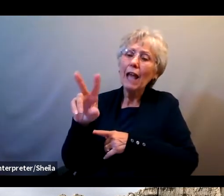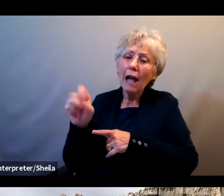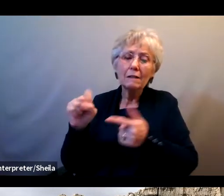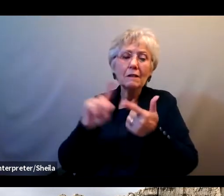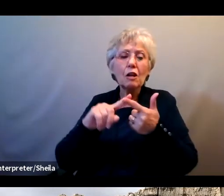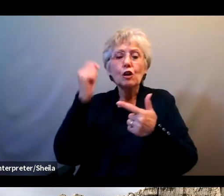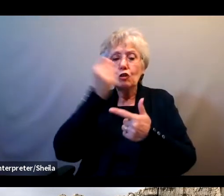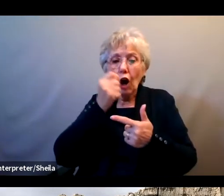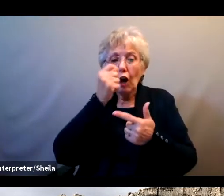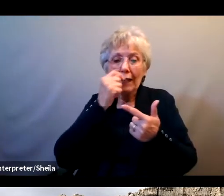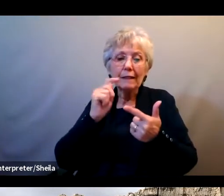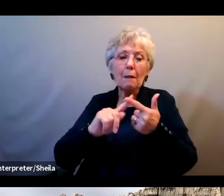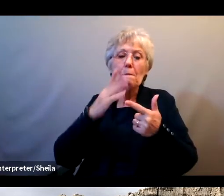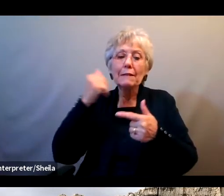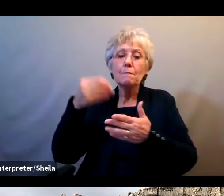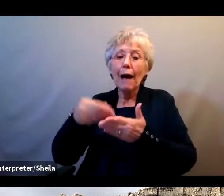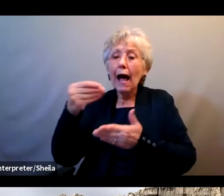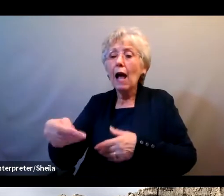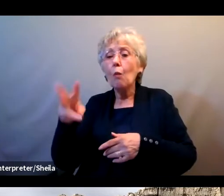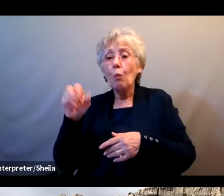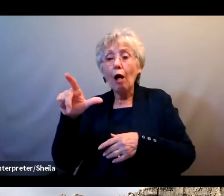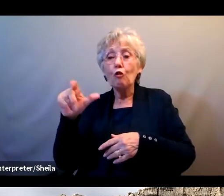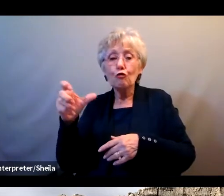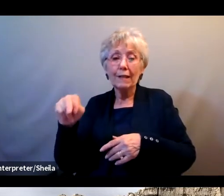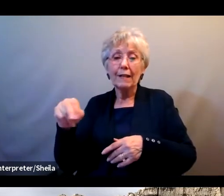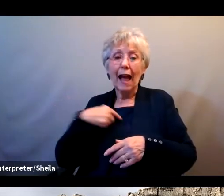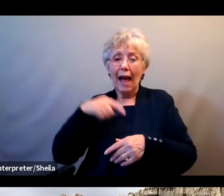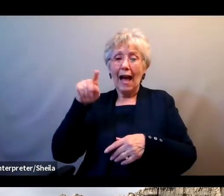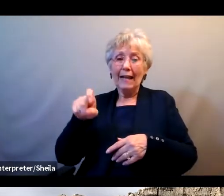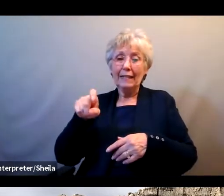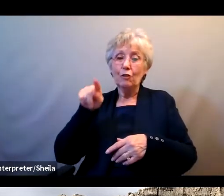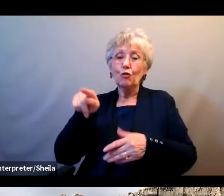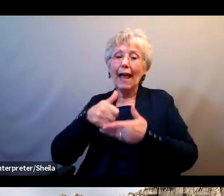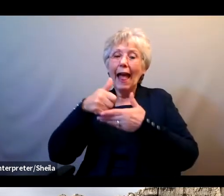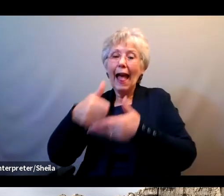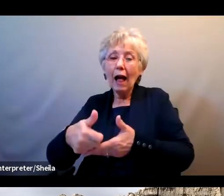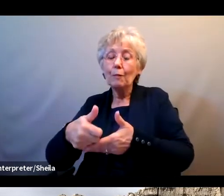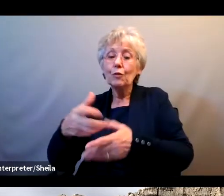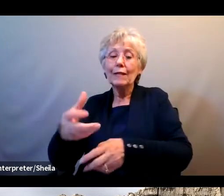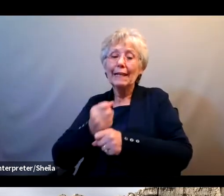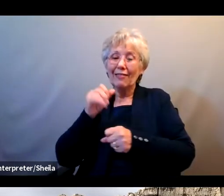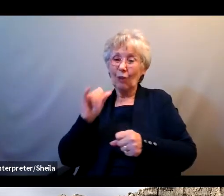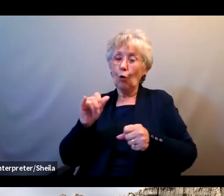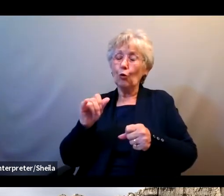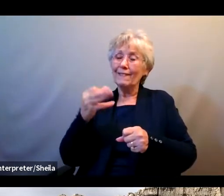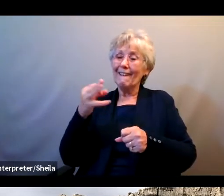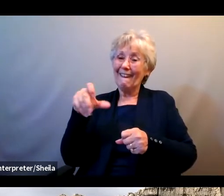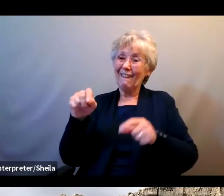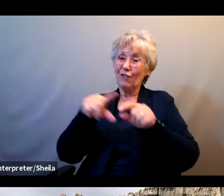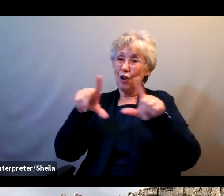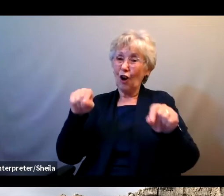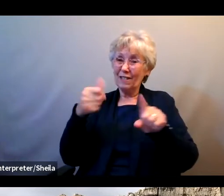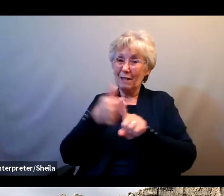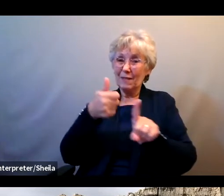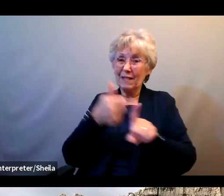or Walgreens. I need you to help to get help get the physical gift cards. Scratch